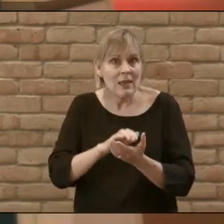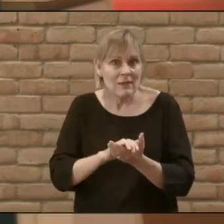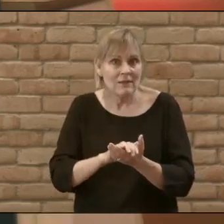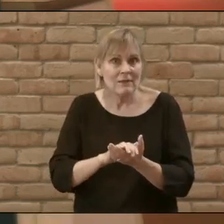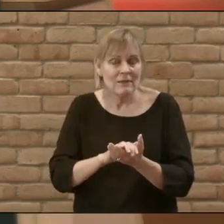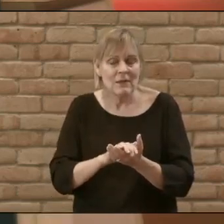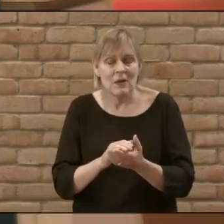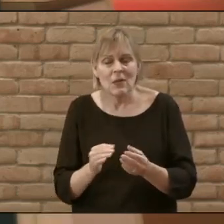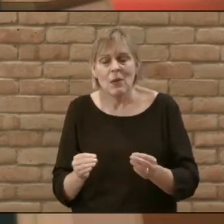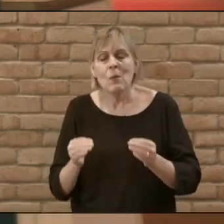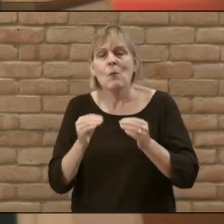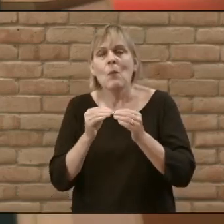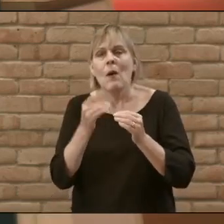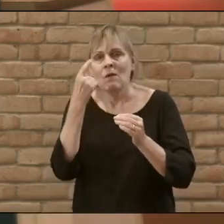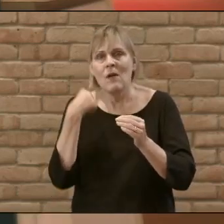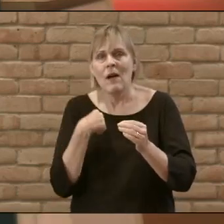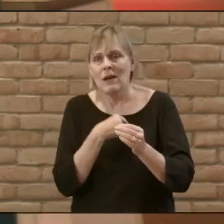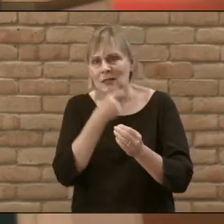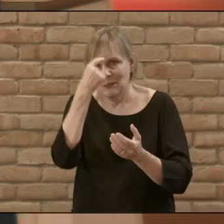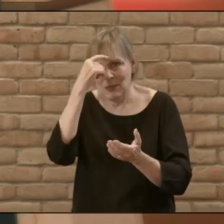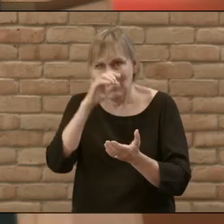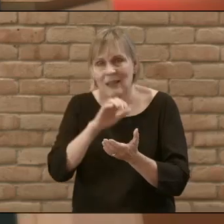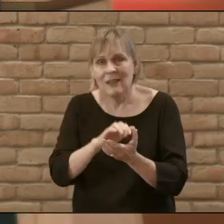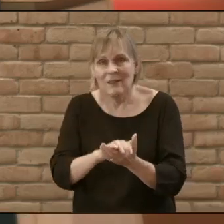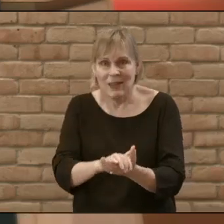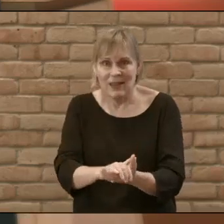so much for us to believe in